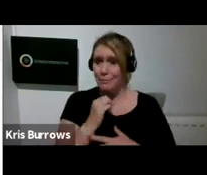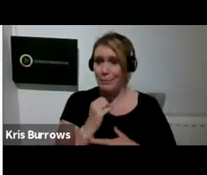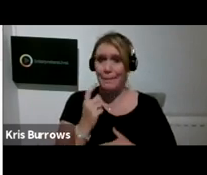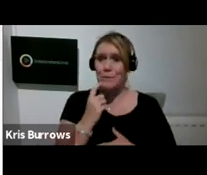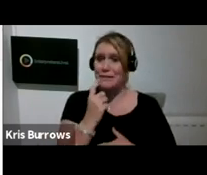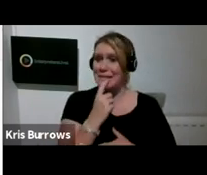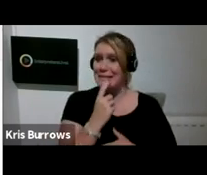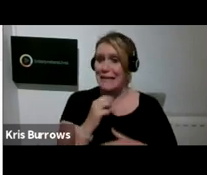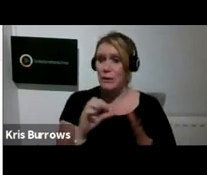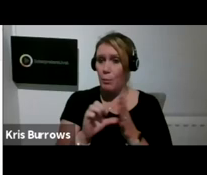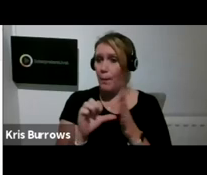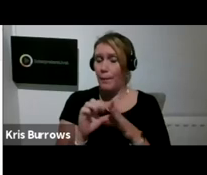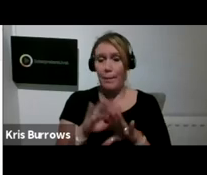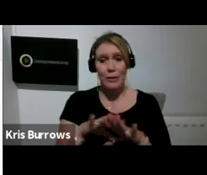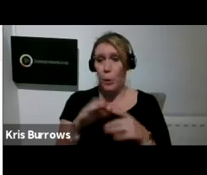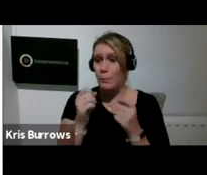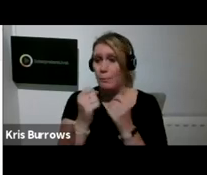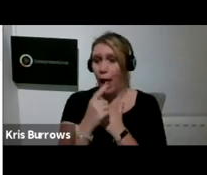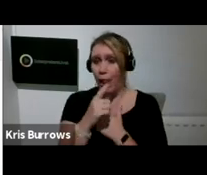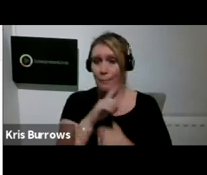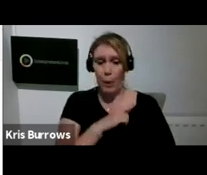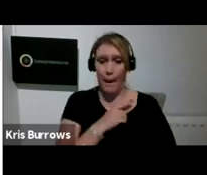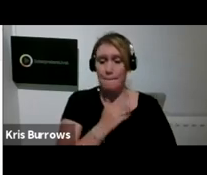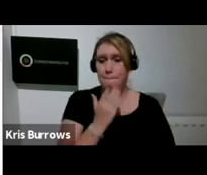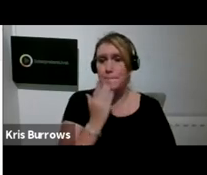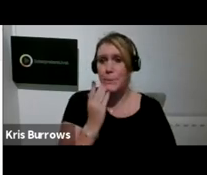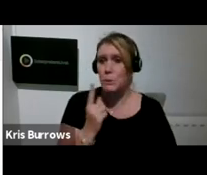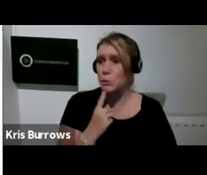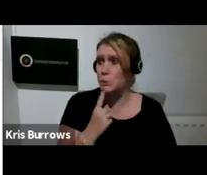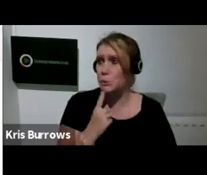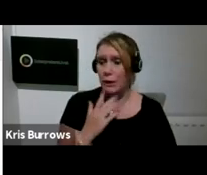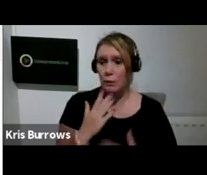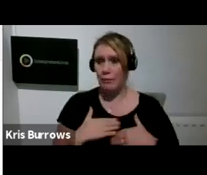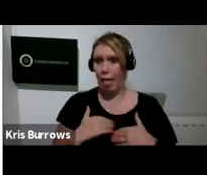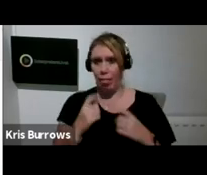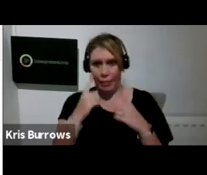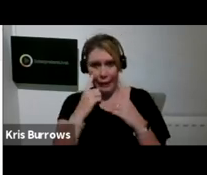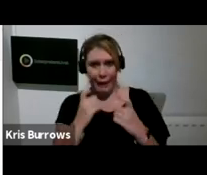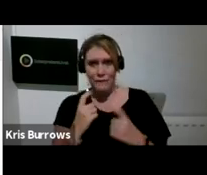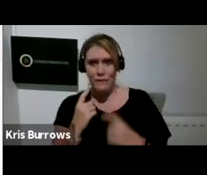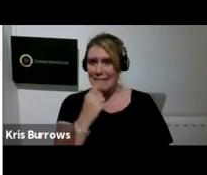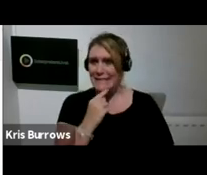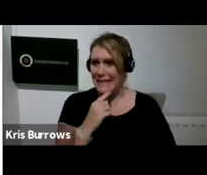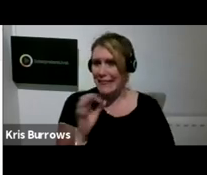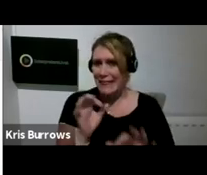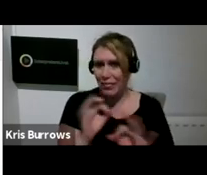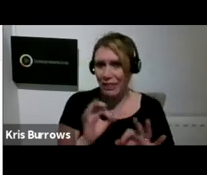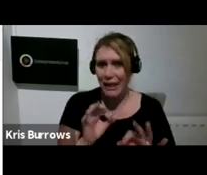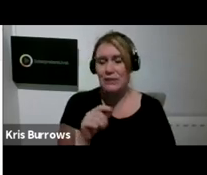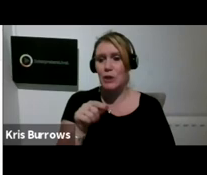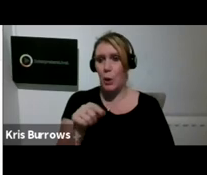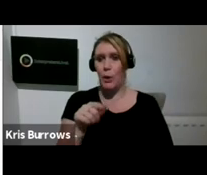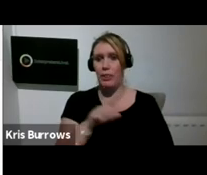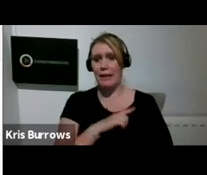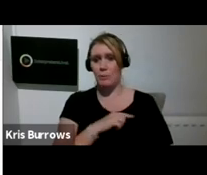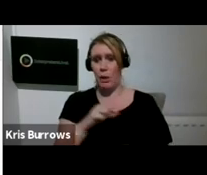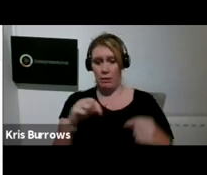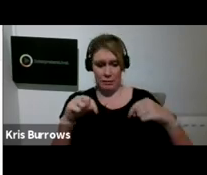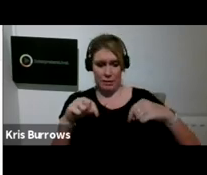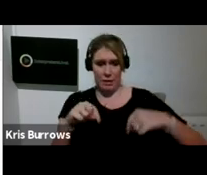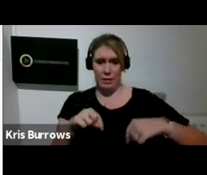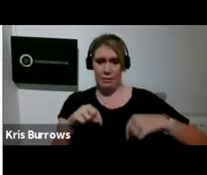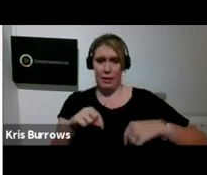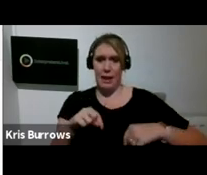around who don't smile because they don't have the health care, the teeth. So here I am literally painting in Van